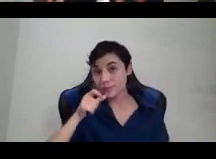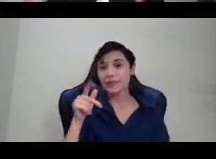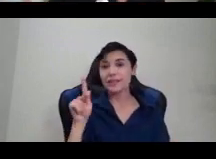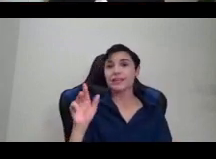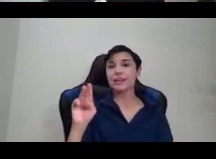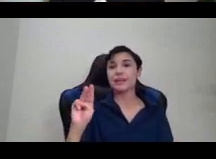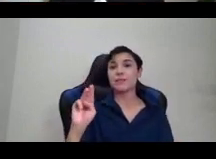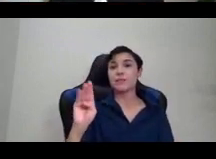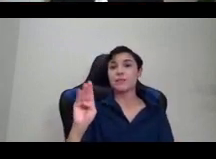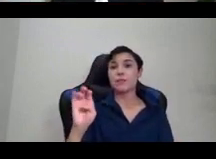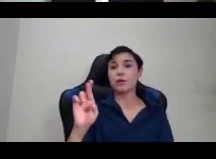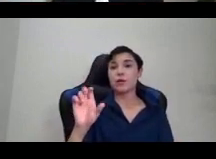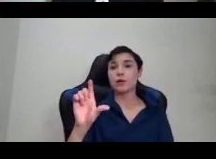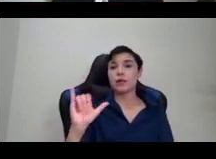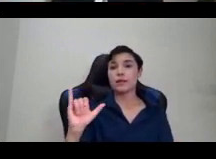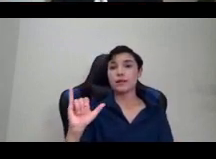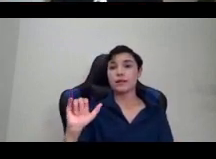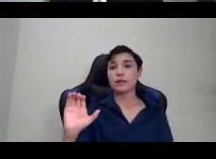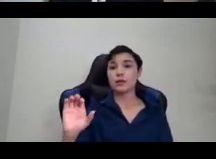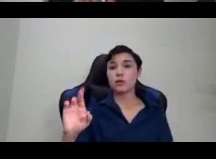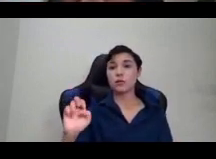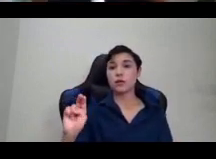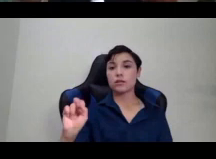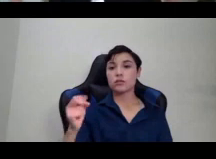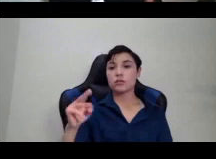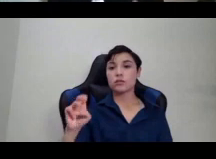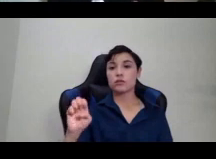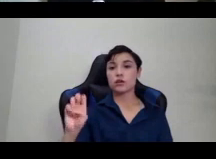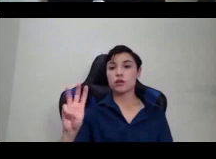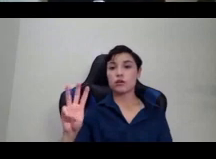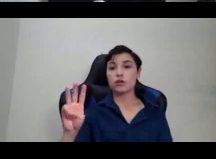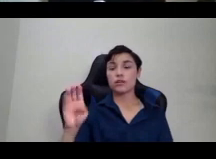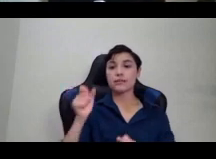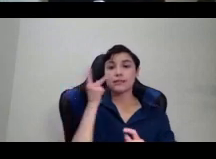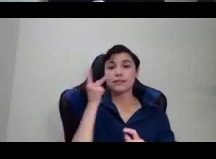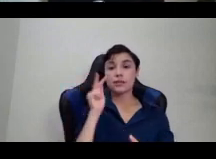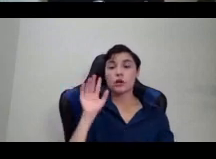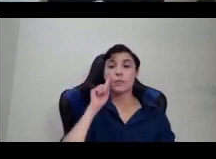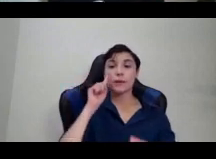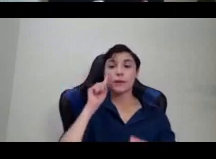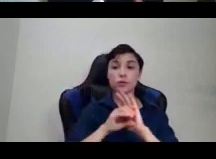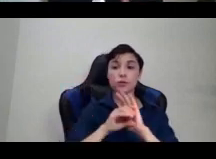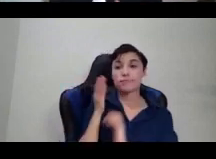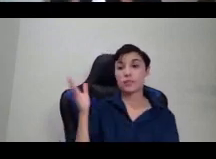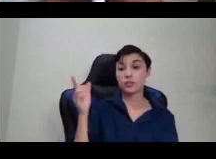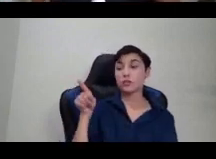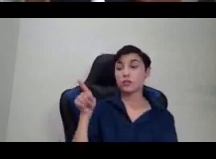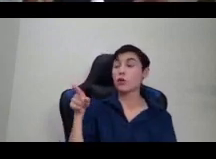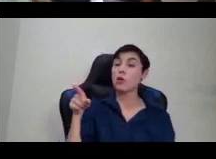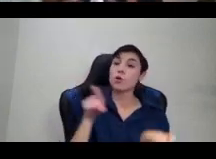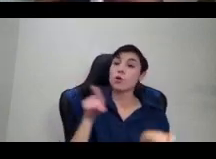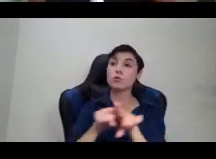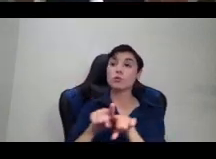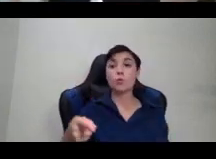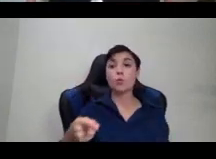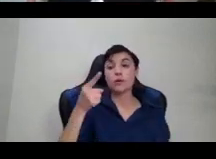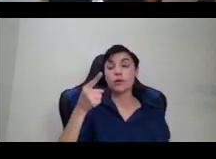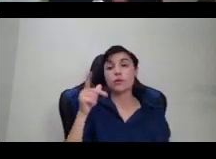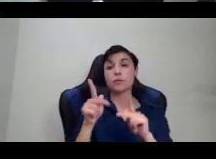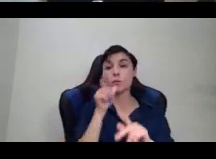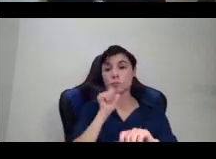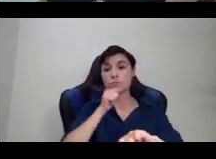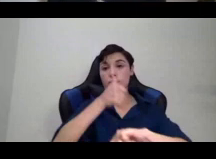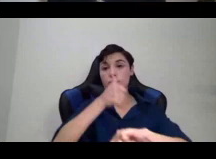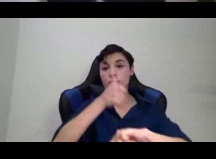picture over on the right. She's actually one of also one of the inventors of critical race theory. And so she and her, the organization